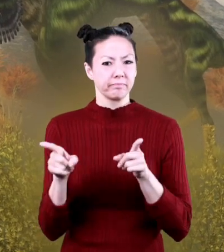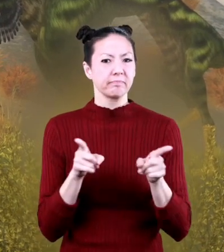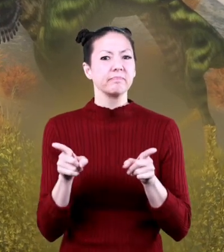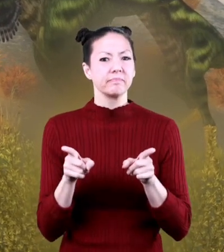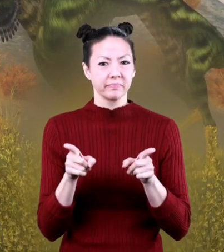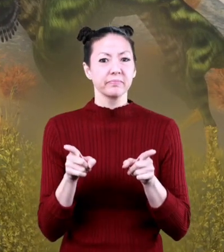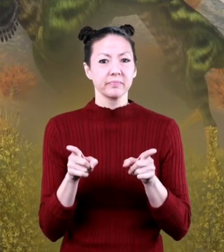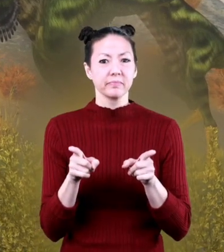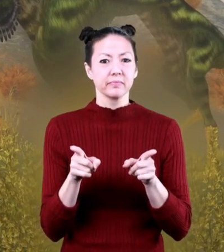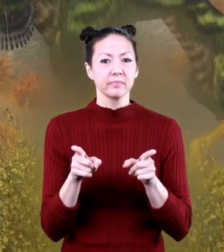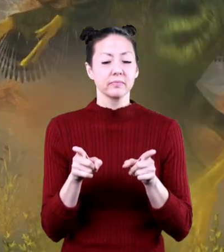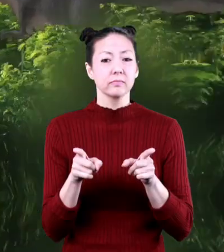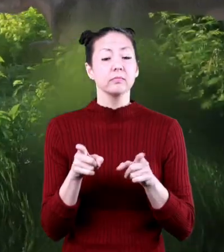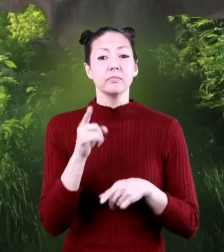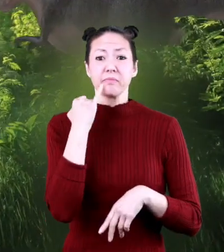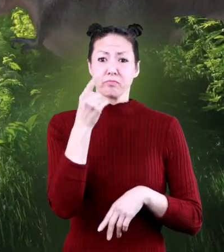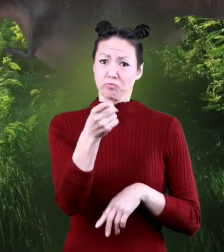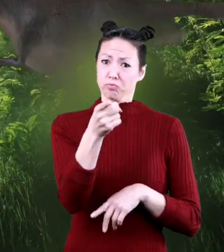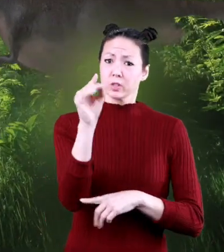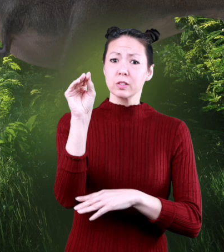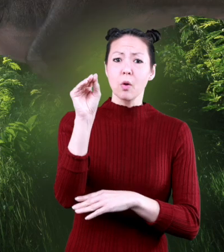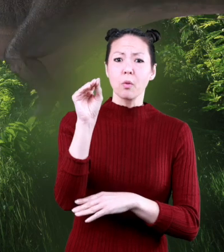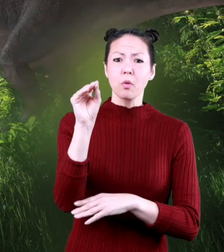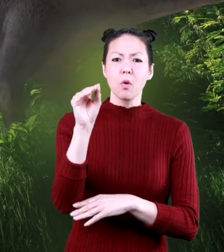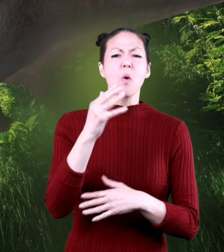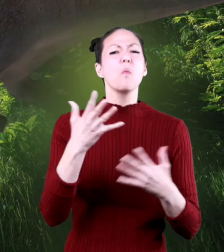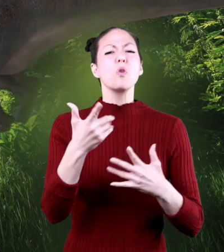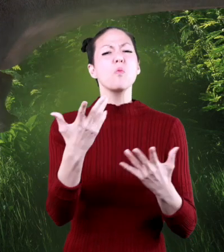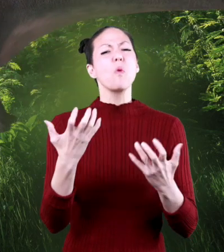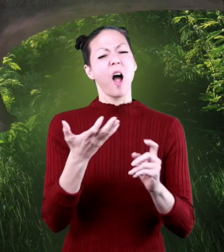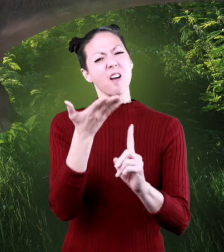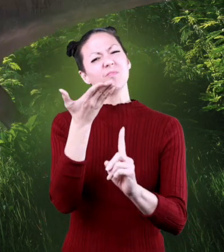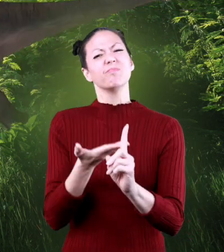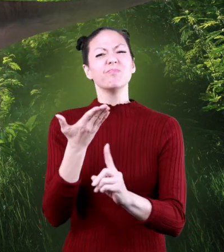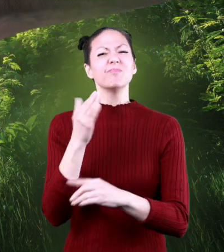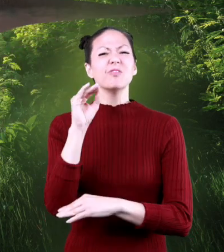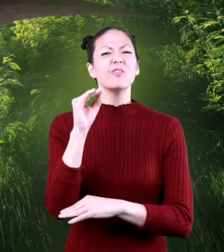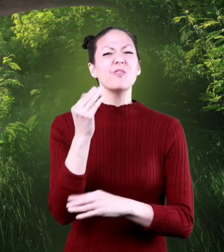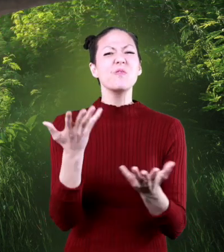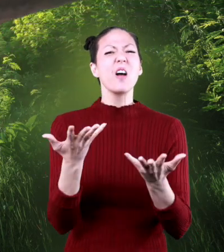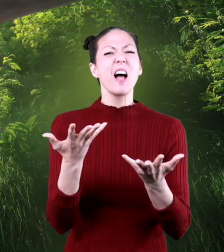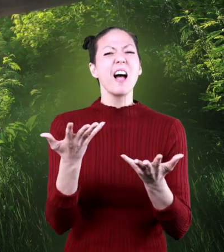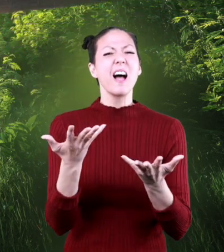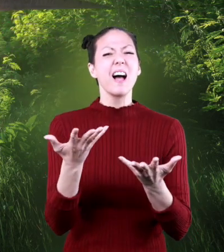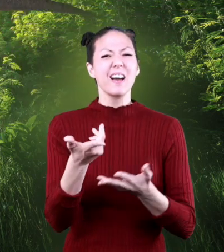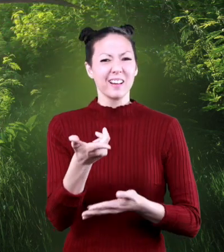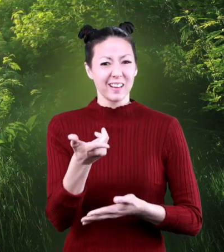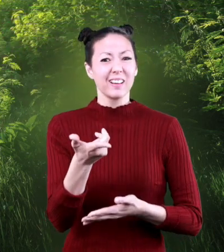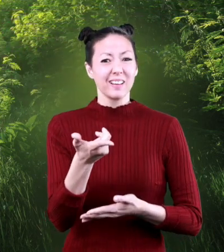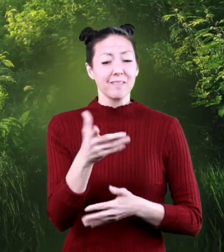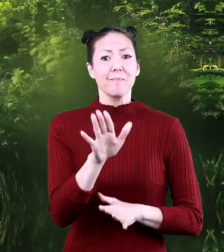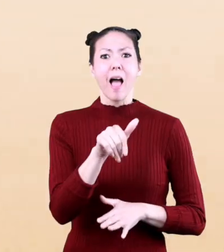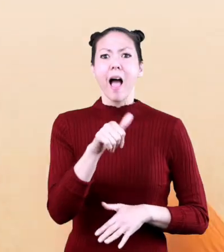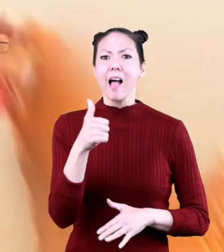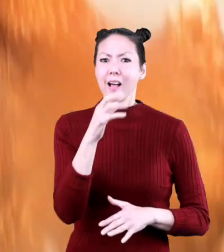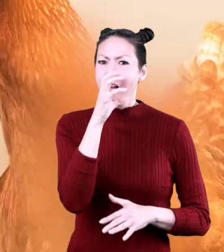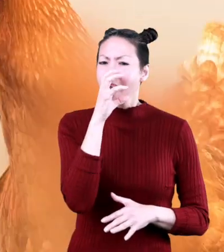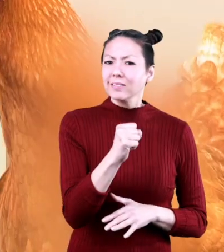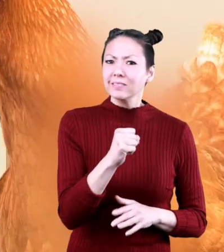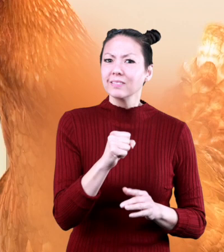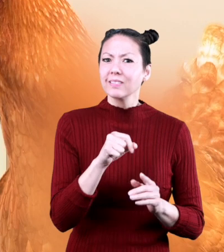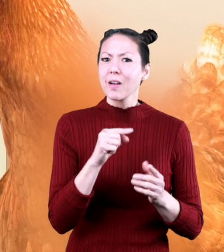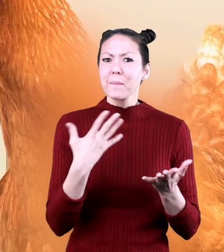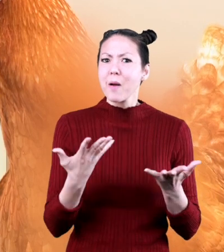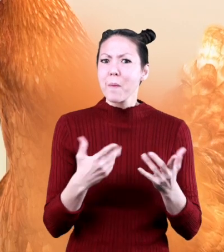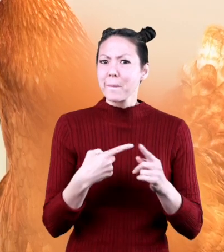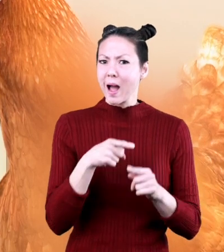they ate both if you were a dinosaur what kind would you want to be? here is